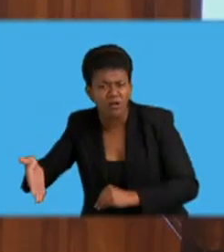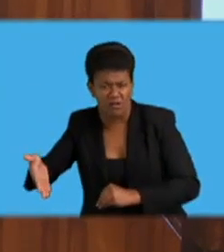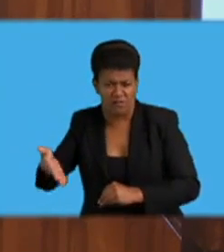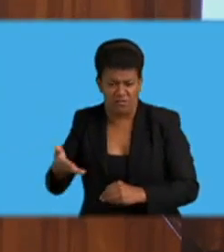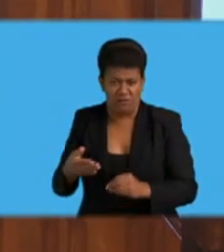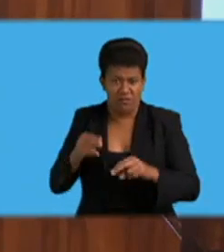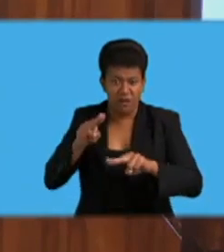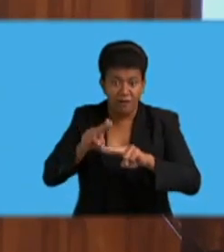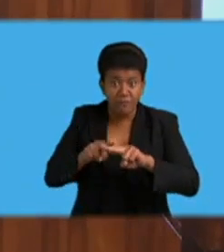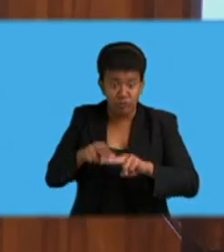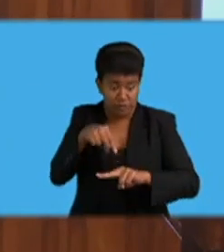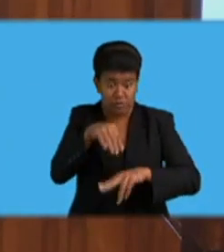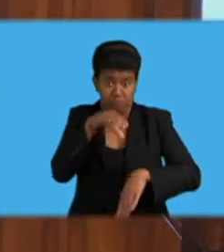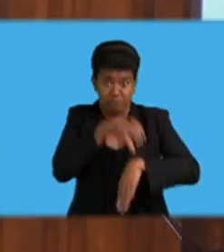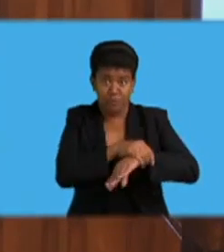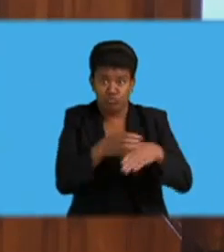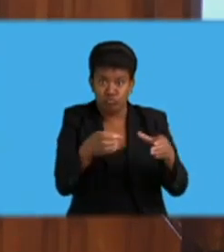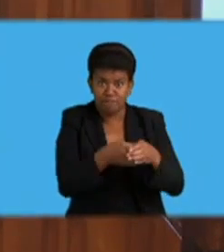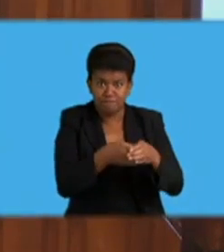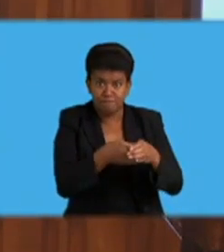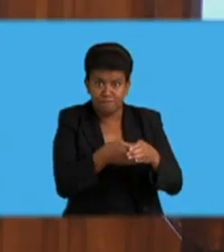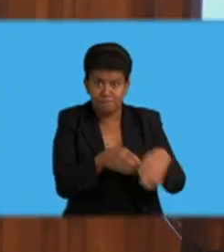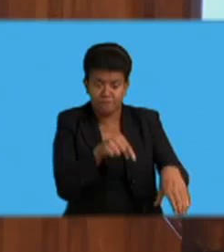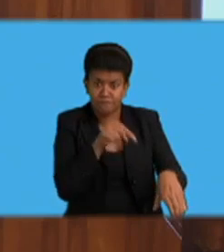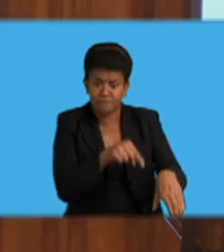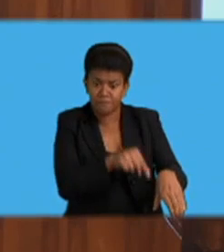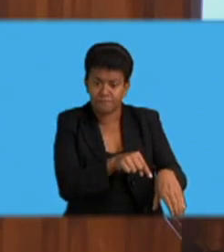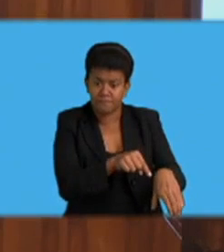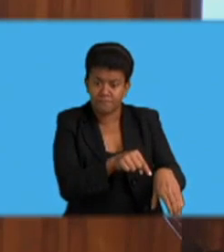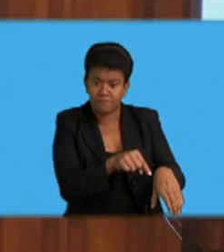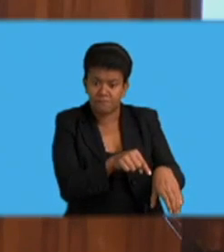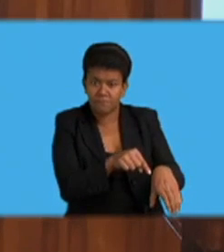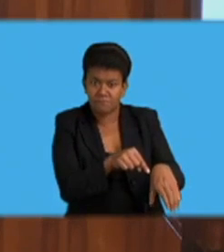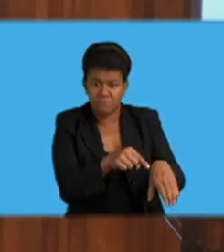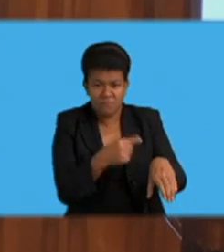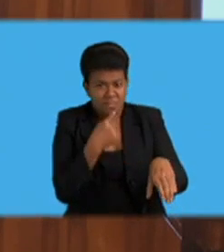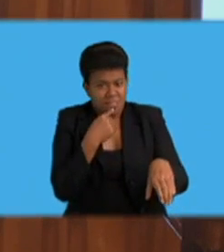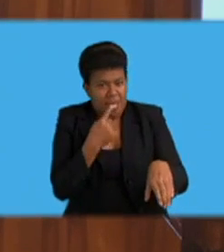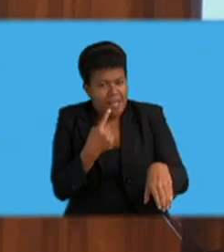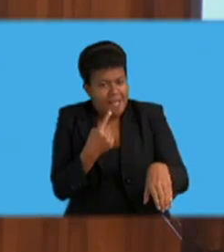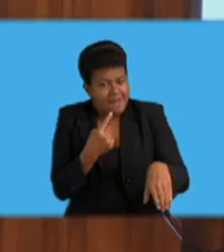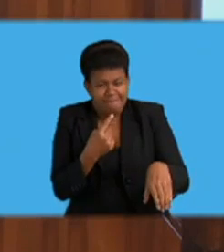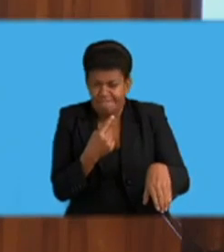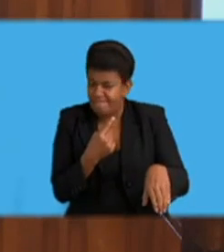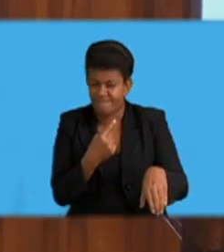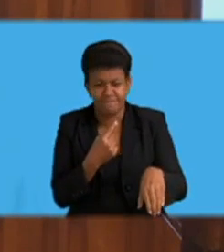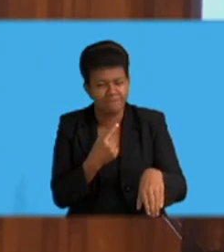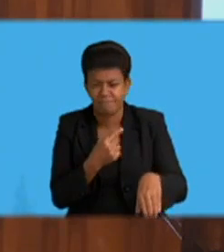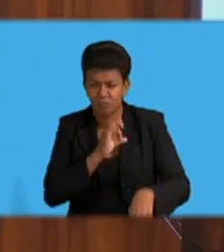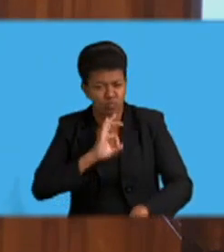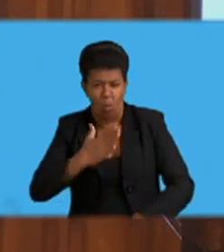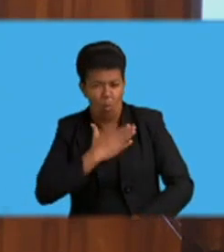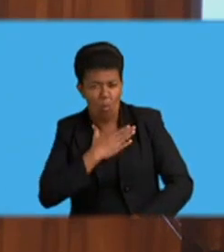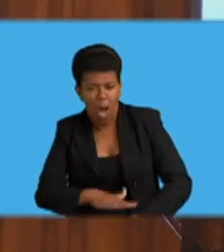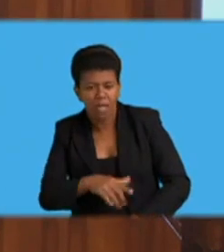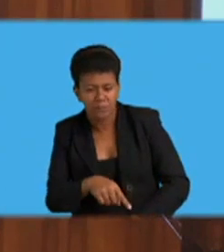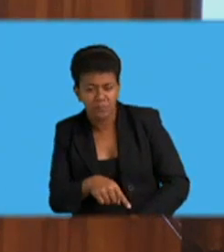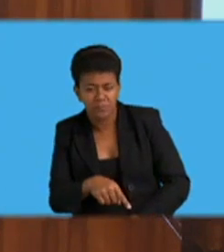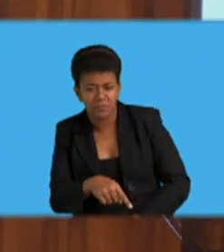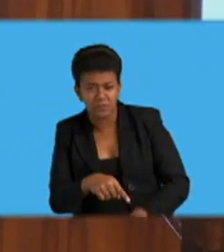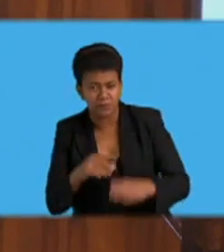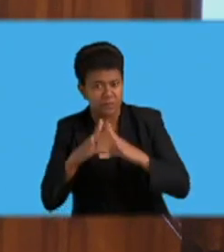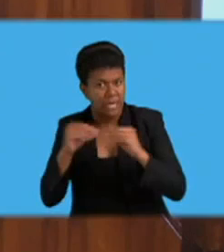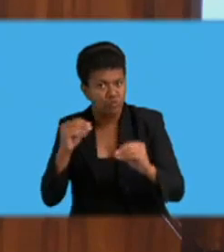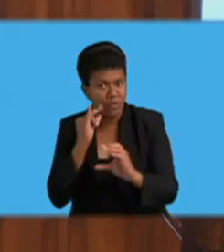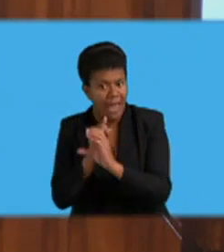is concerned, Honorable Deputy Speaker, there is zero tolerance to sexual abuse. There is also a no-drop